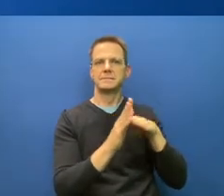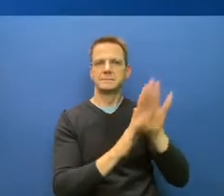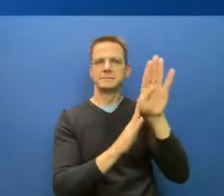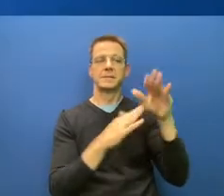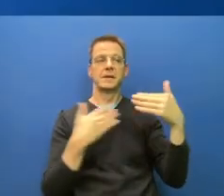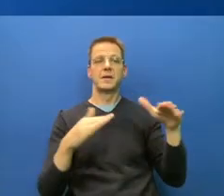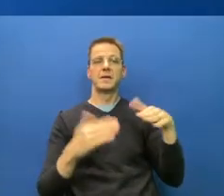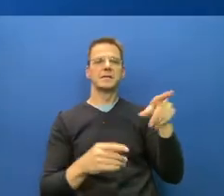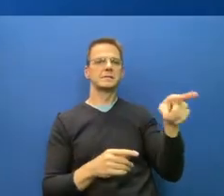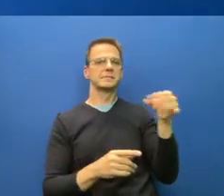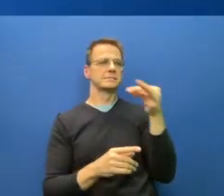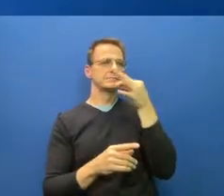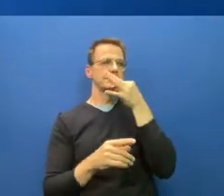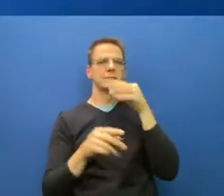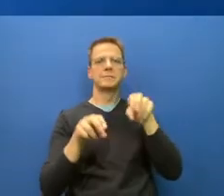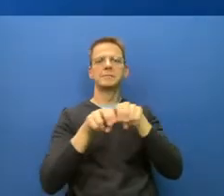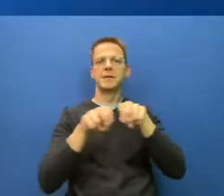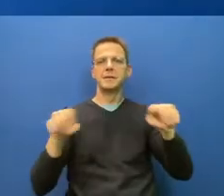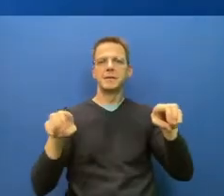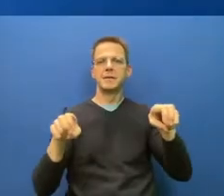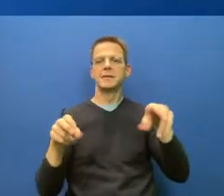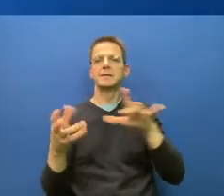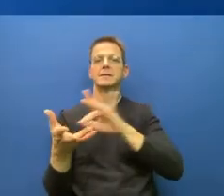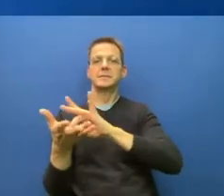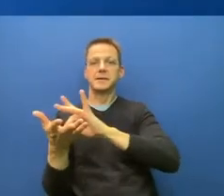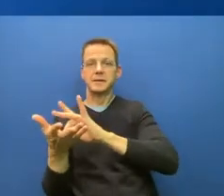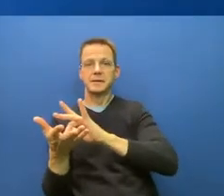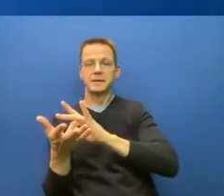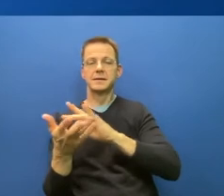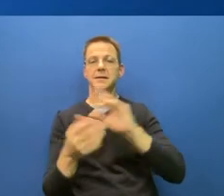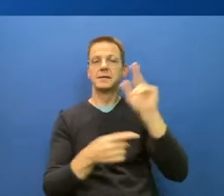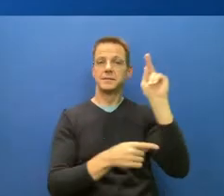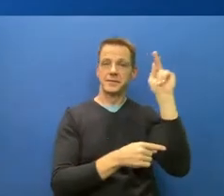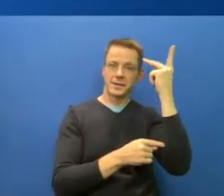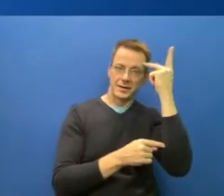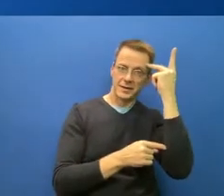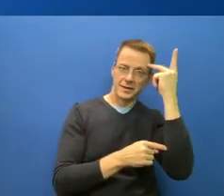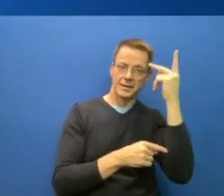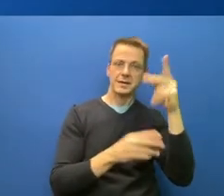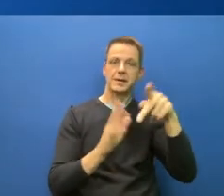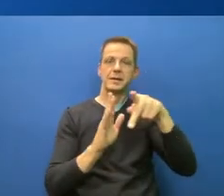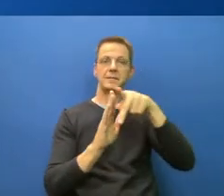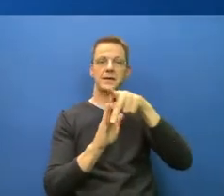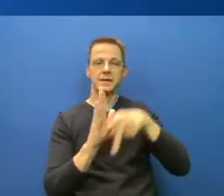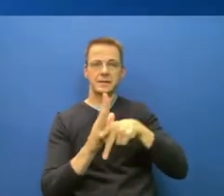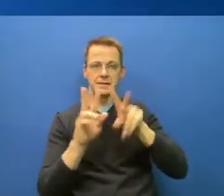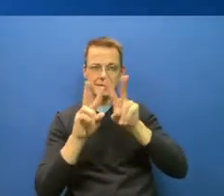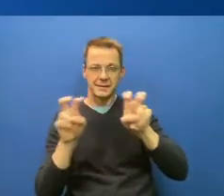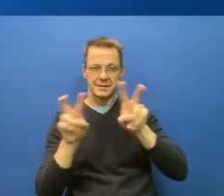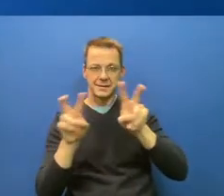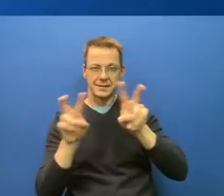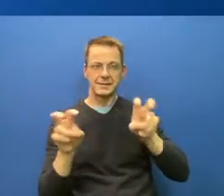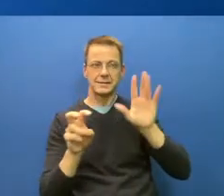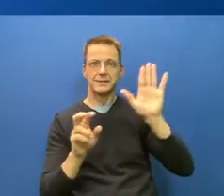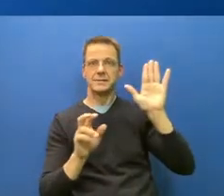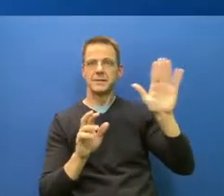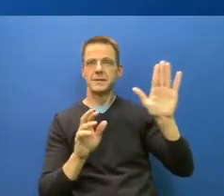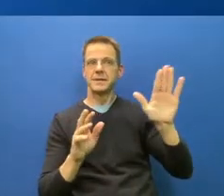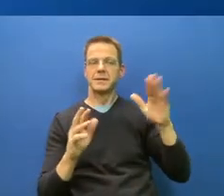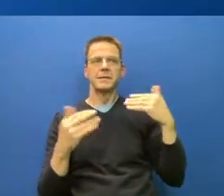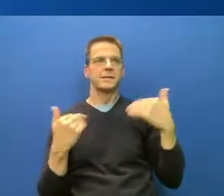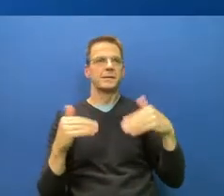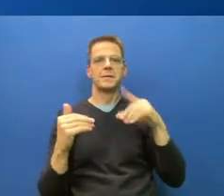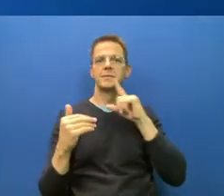analysts. I am so thrilled to be joined by an incredible group of humans. I will now turn